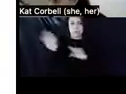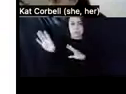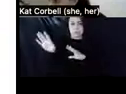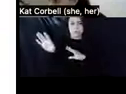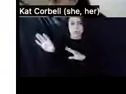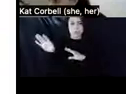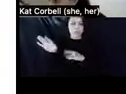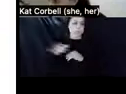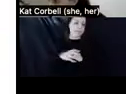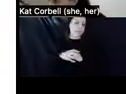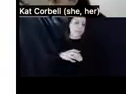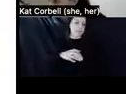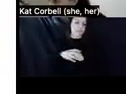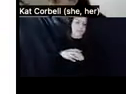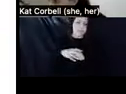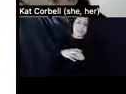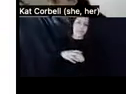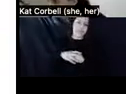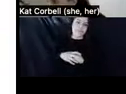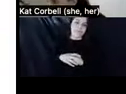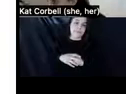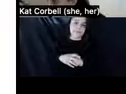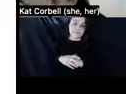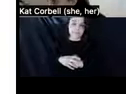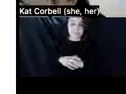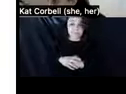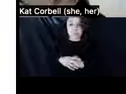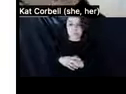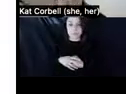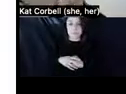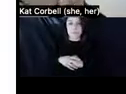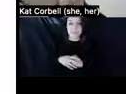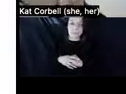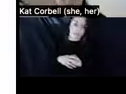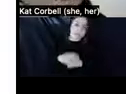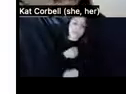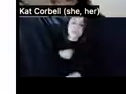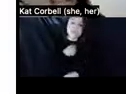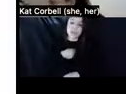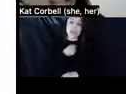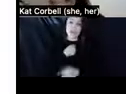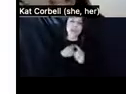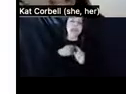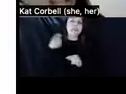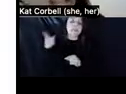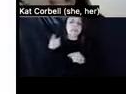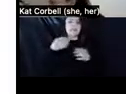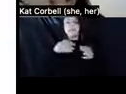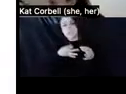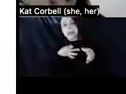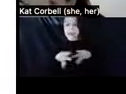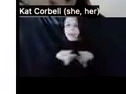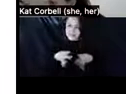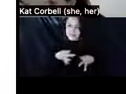Uh, and yeah, I'm sorry. She, she explained to me in comforting